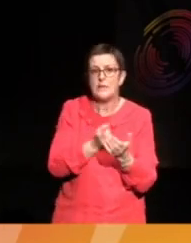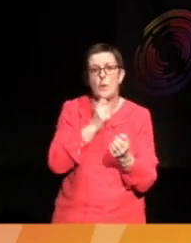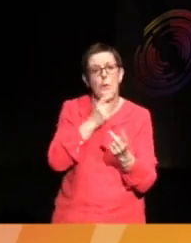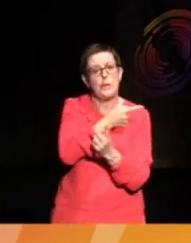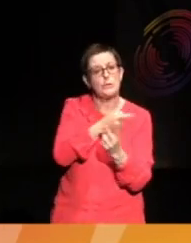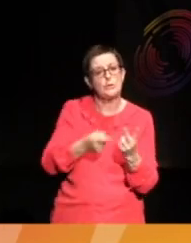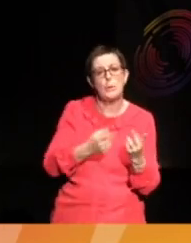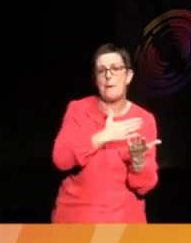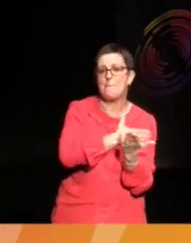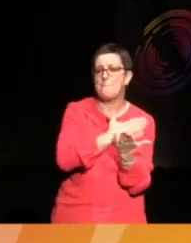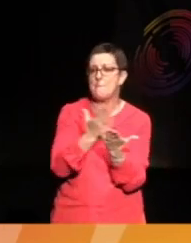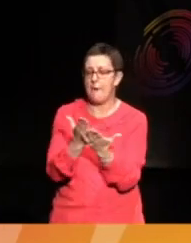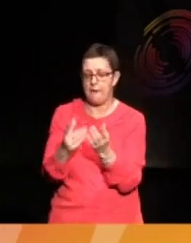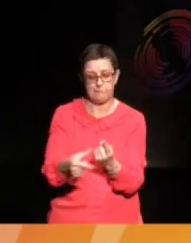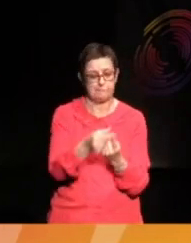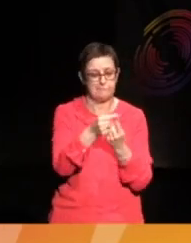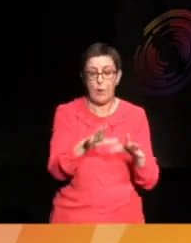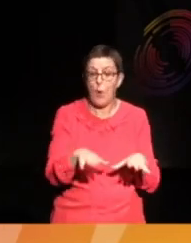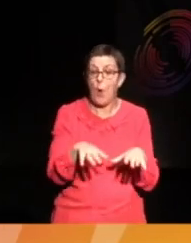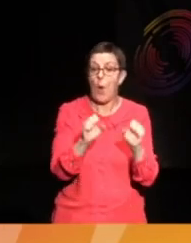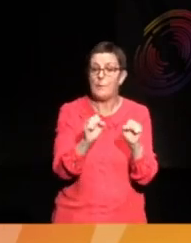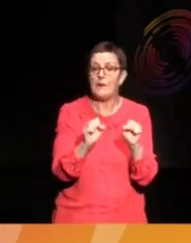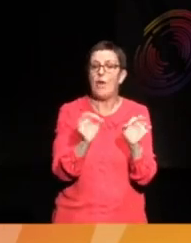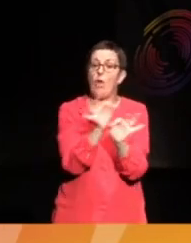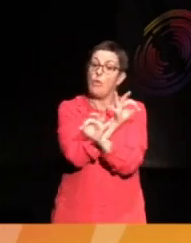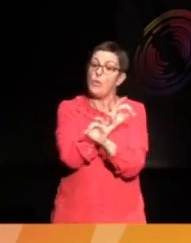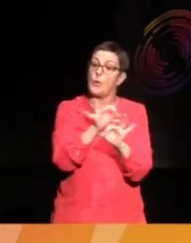the opening part. It's called The Quiet Men.